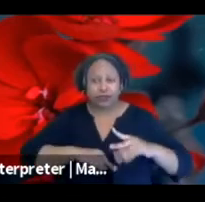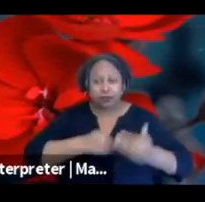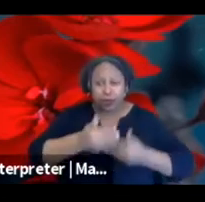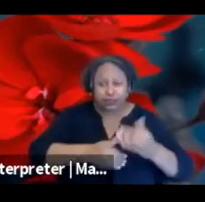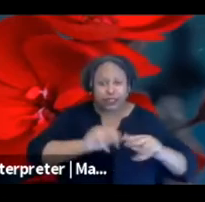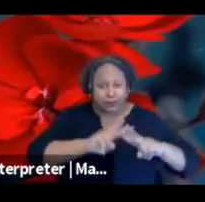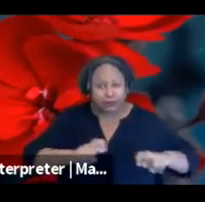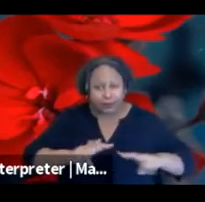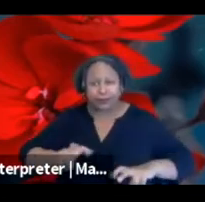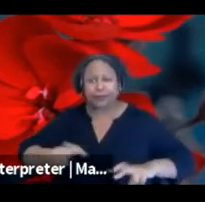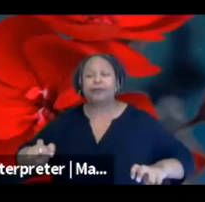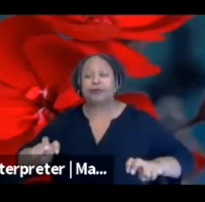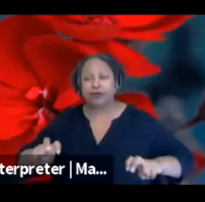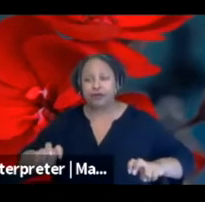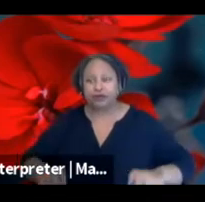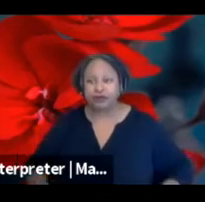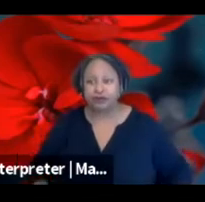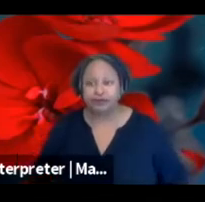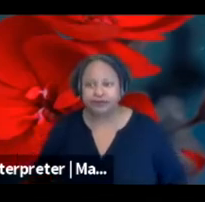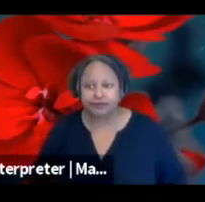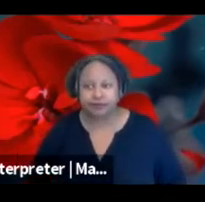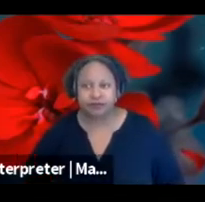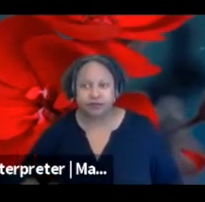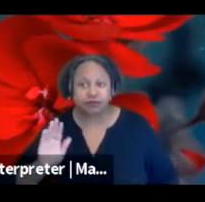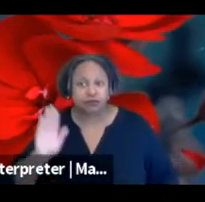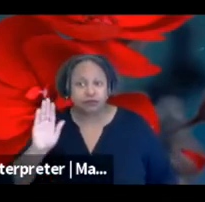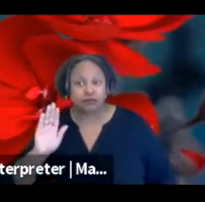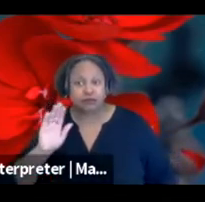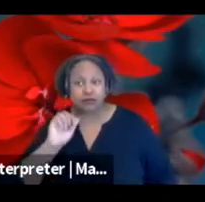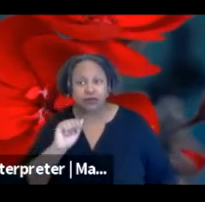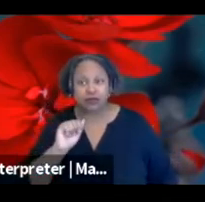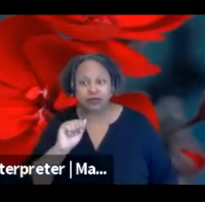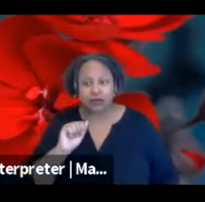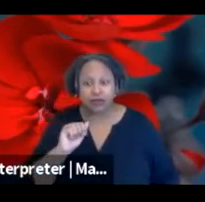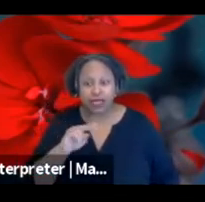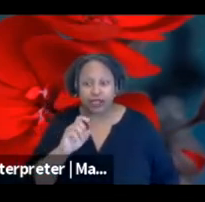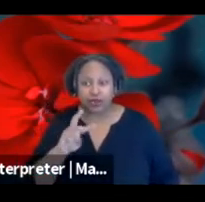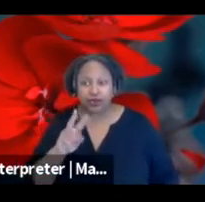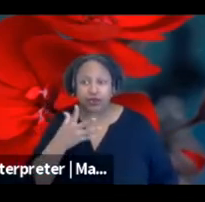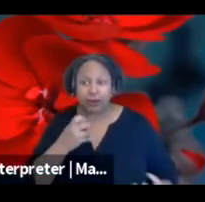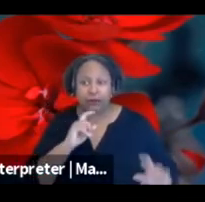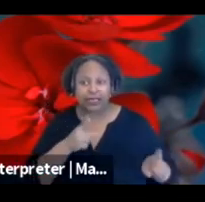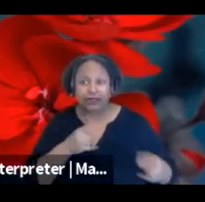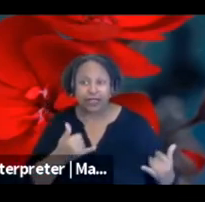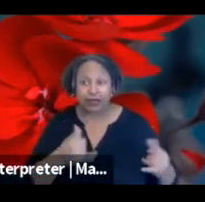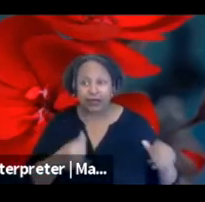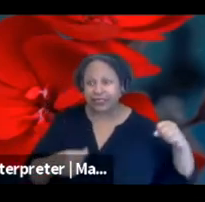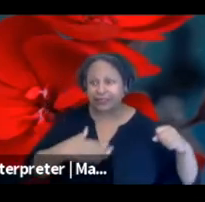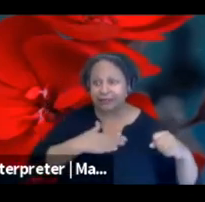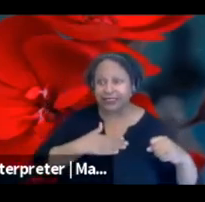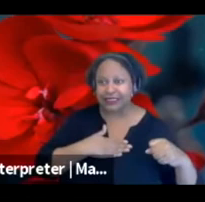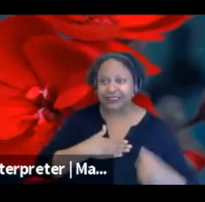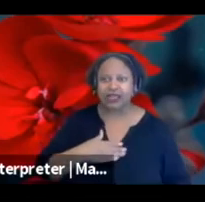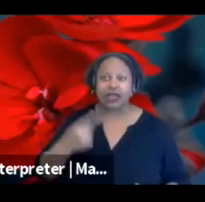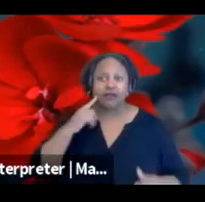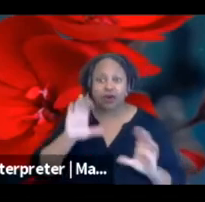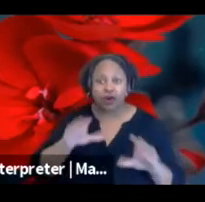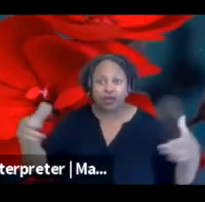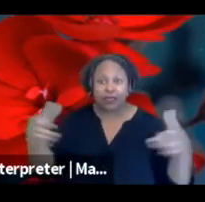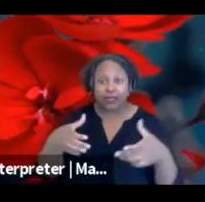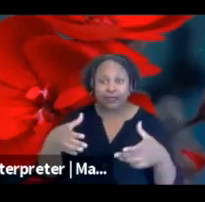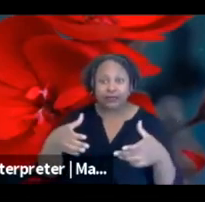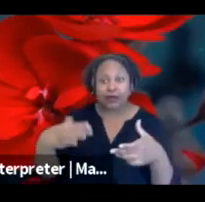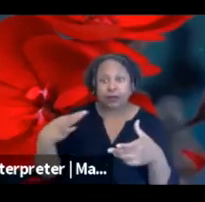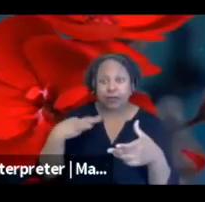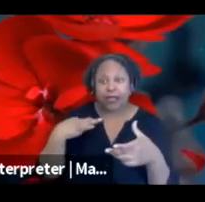Okay. Guys, do you want me to answer that question now? Yeah. If you could, that'd be great. Yeah. So for collectives applying, as long as